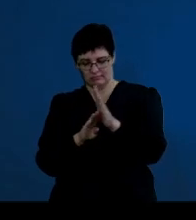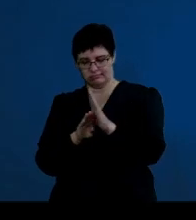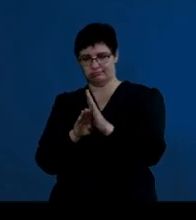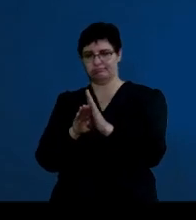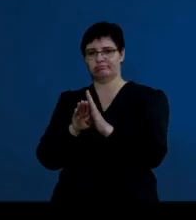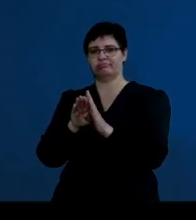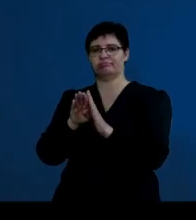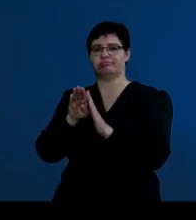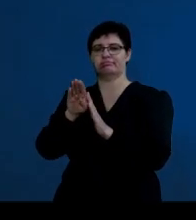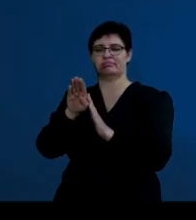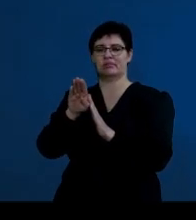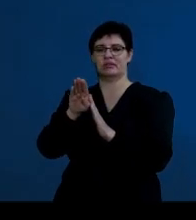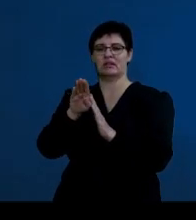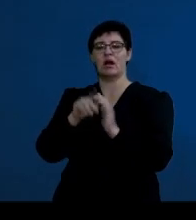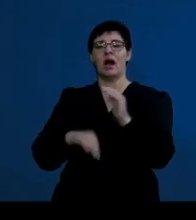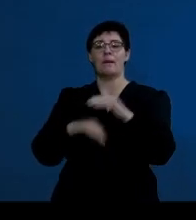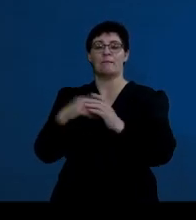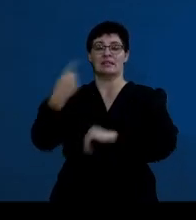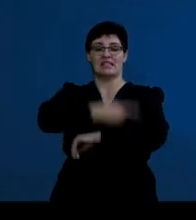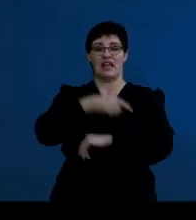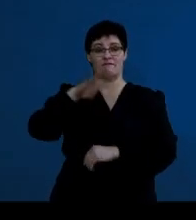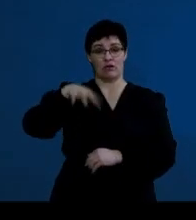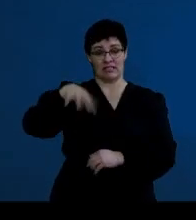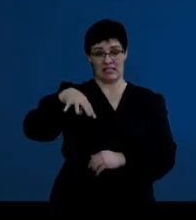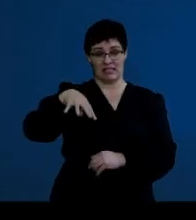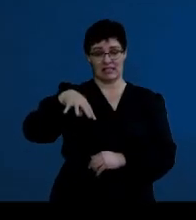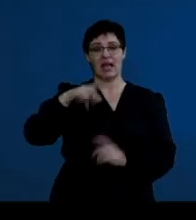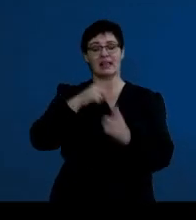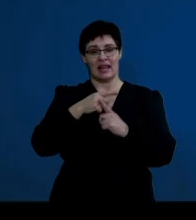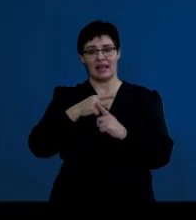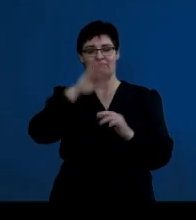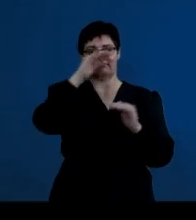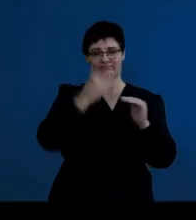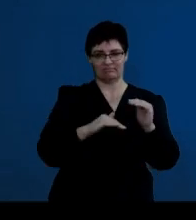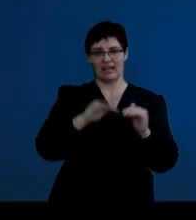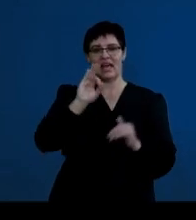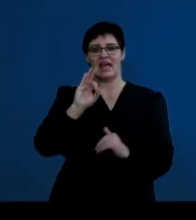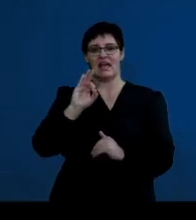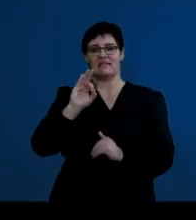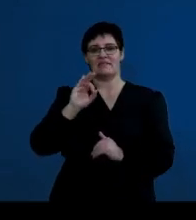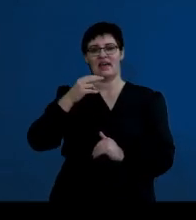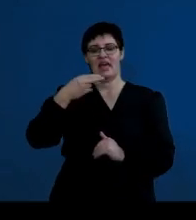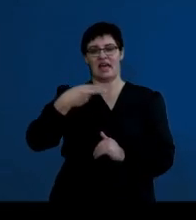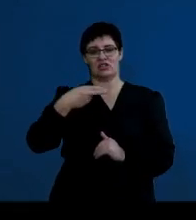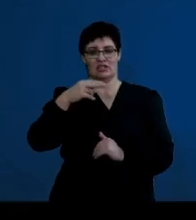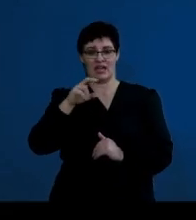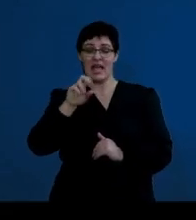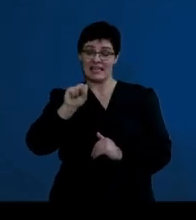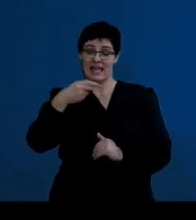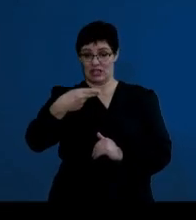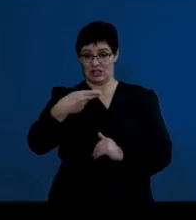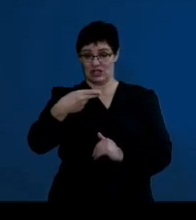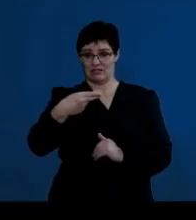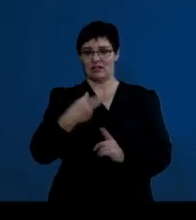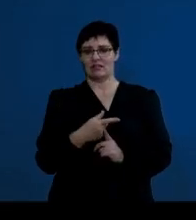up until day 14, and then we find a decrease in the FSH levels. So that's FSH, not the best color to